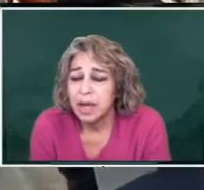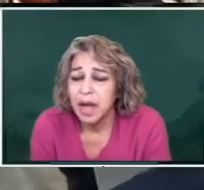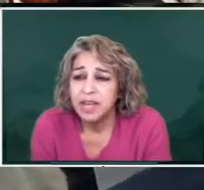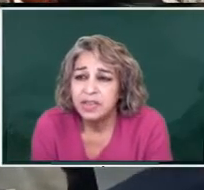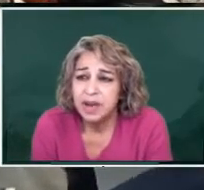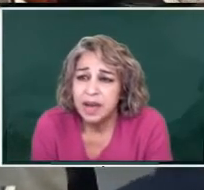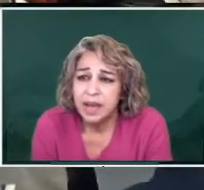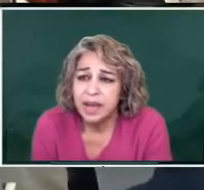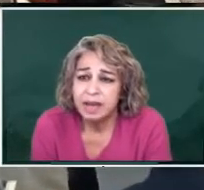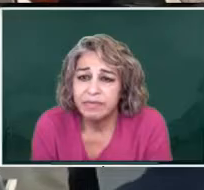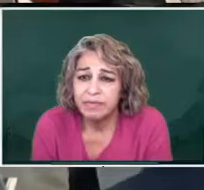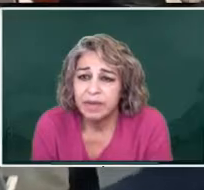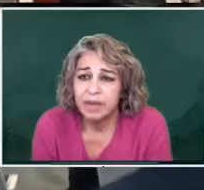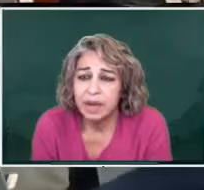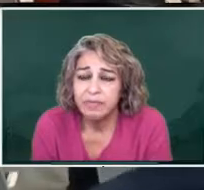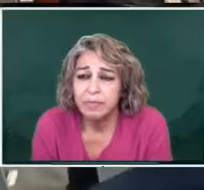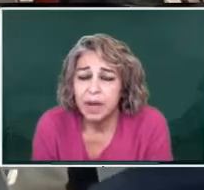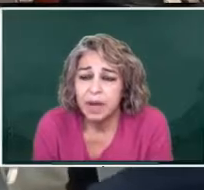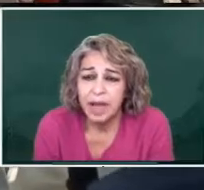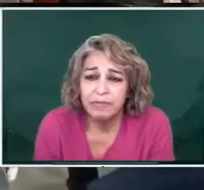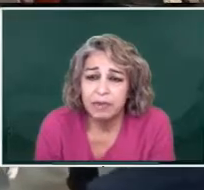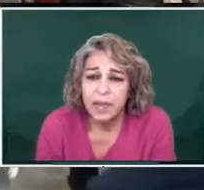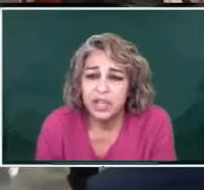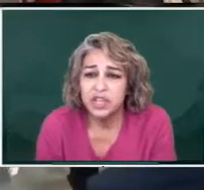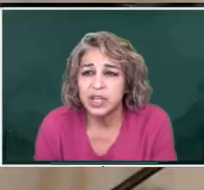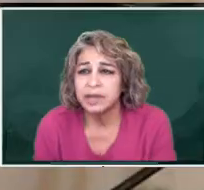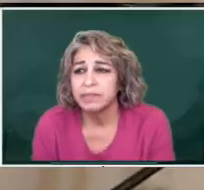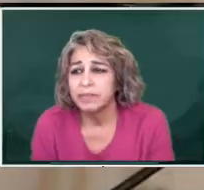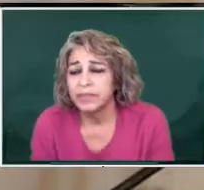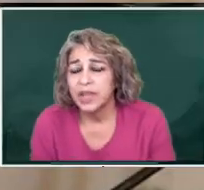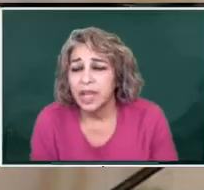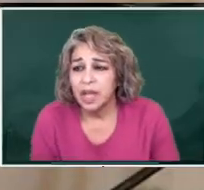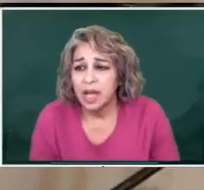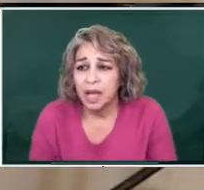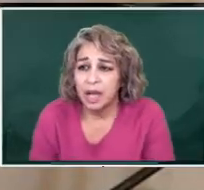I do not have affirmation.